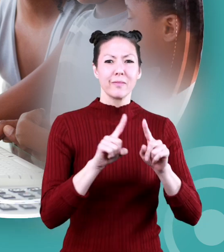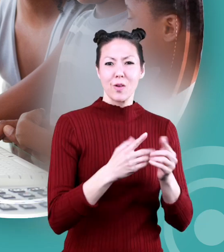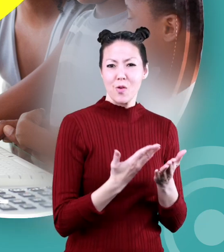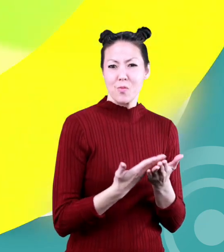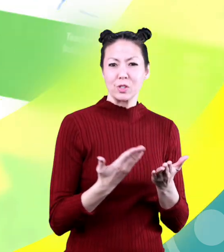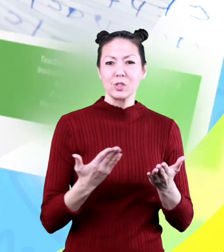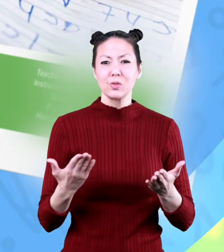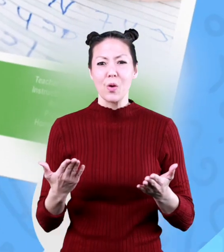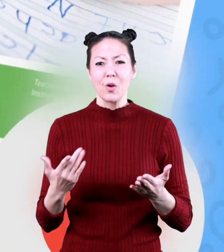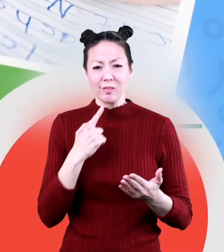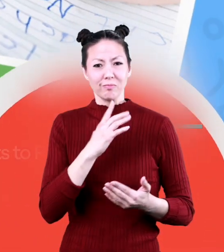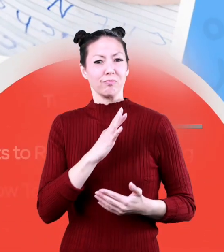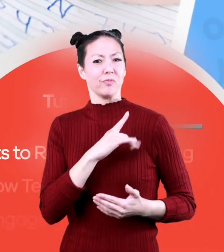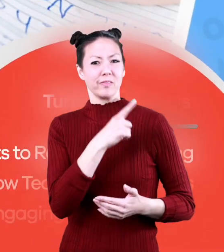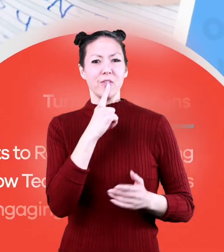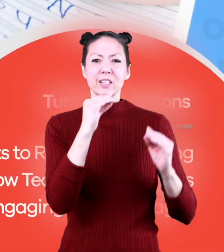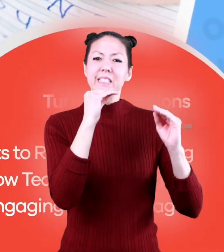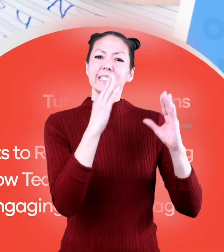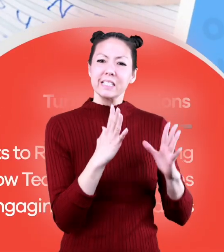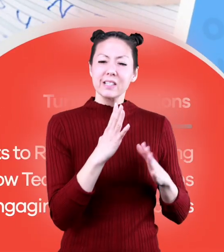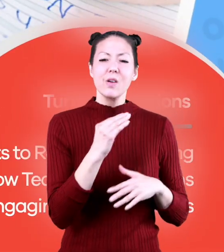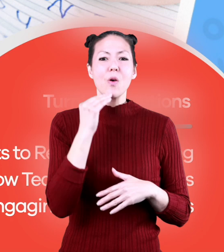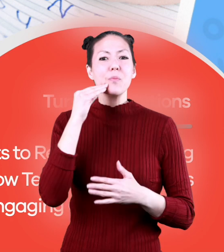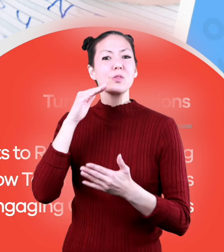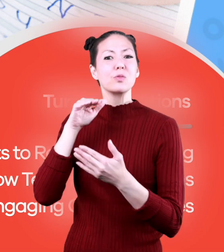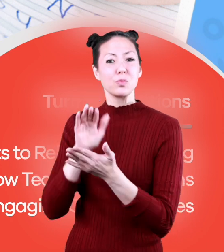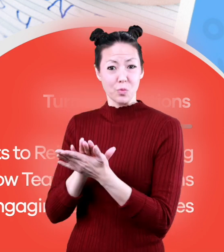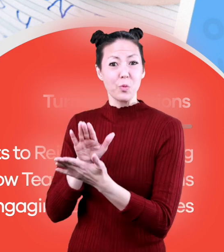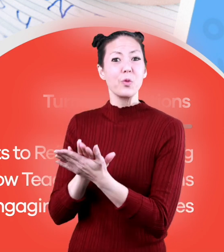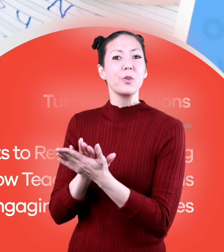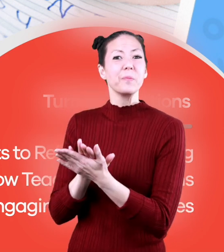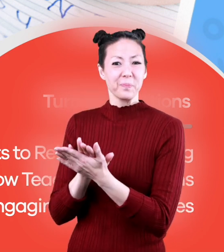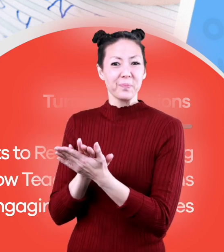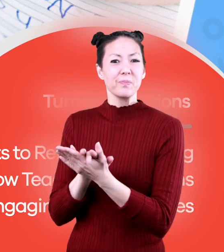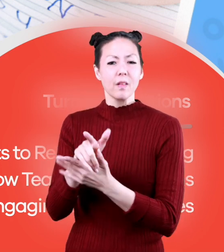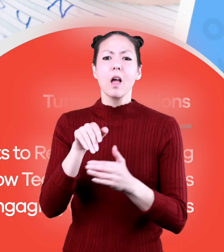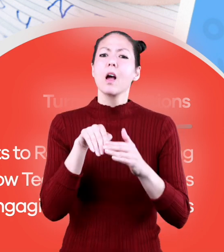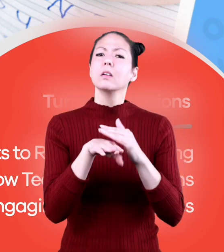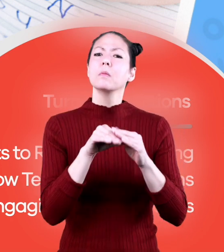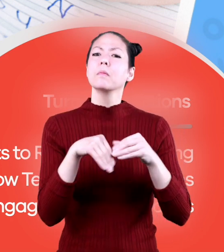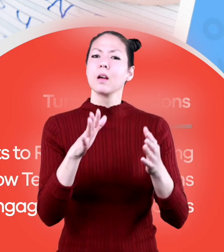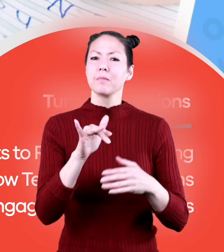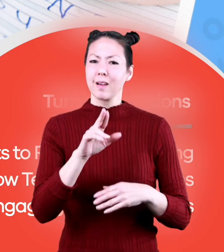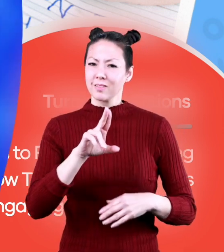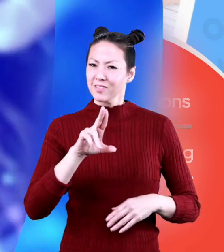free resources and turnkey solutions for teachers and homeschoolers